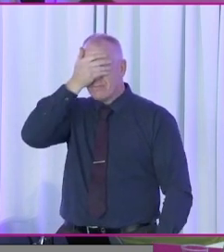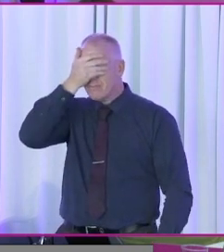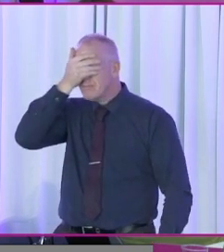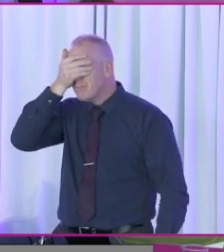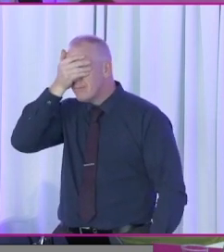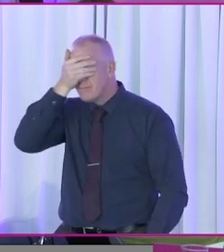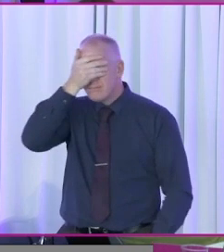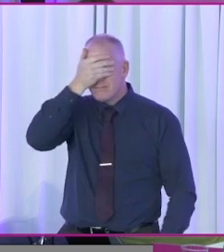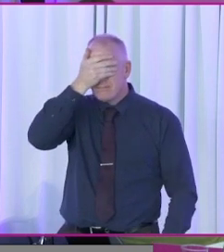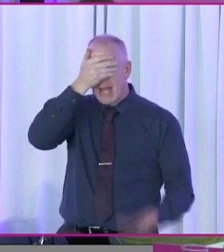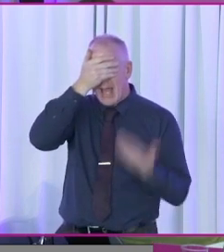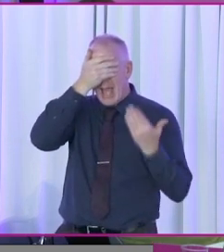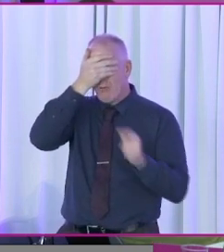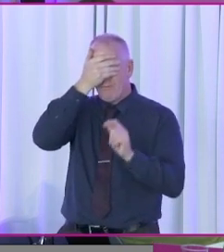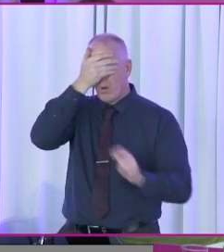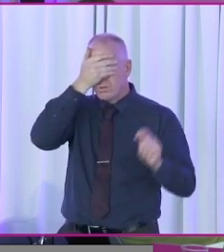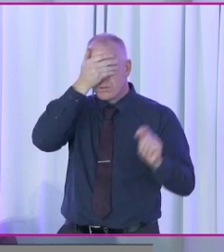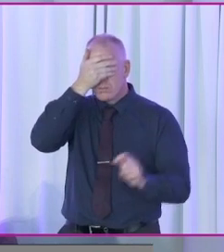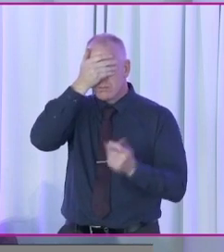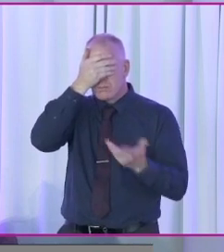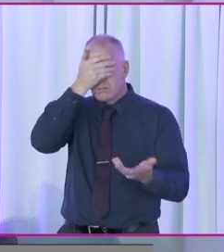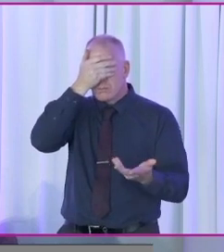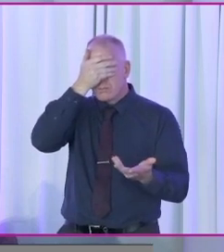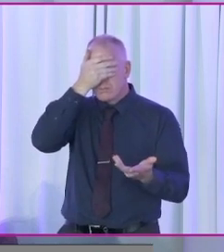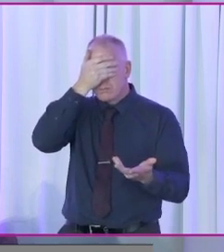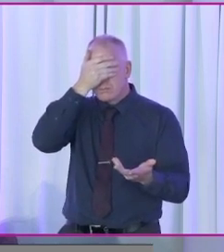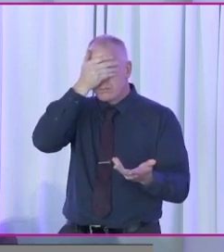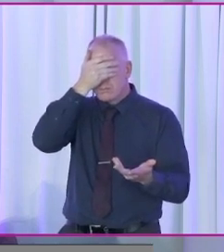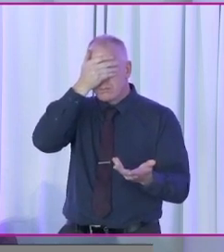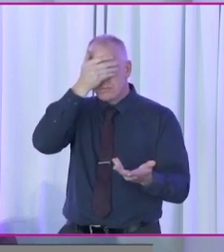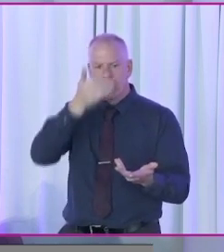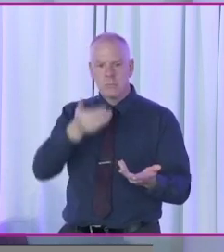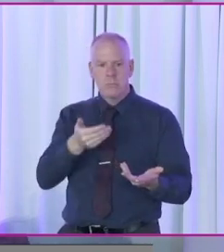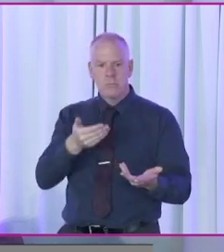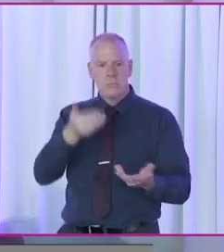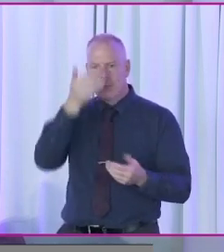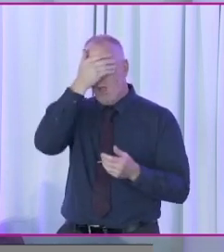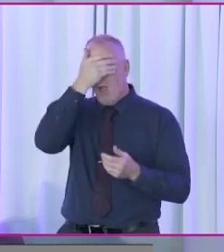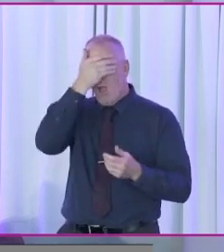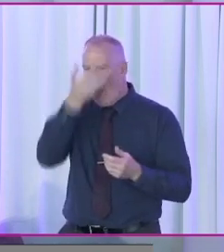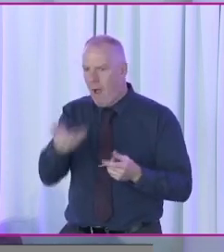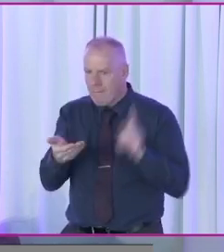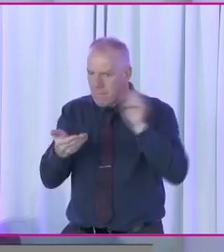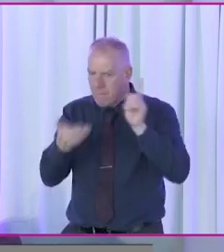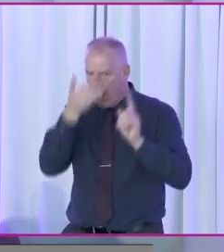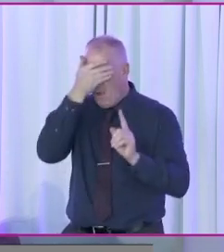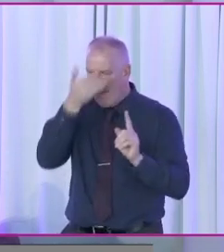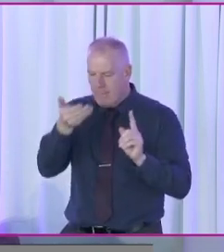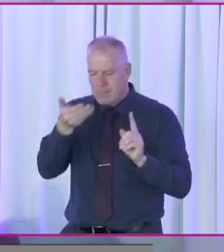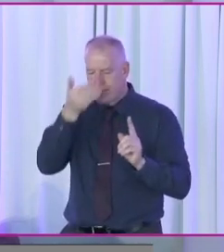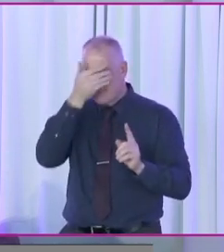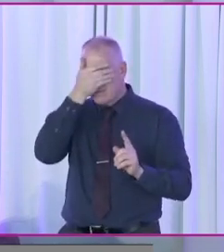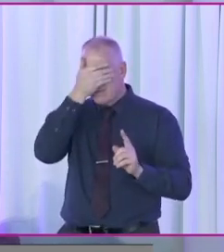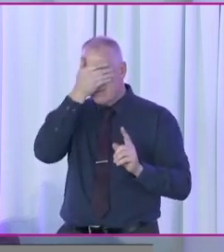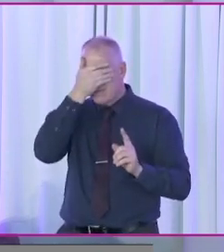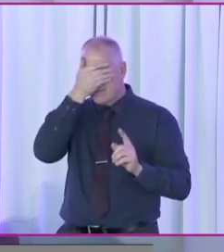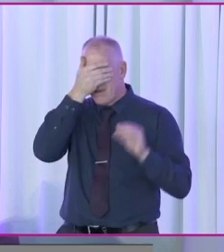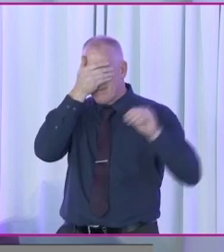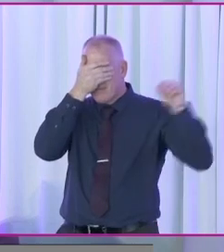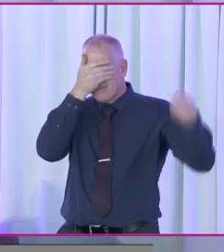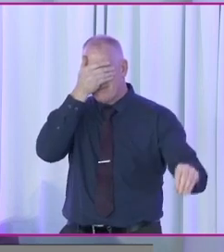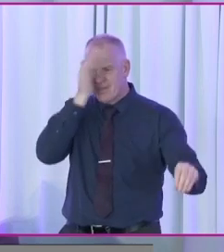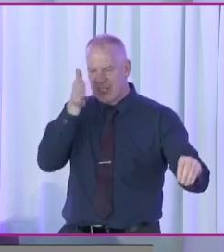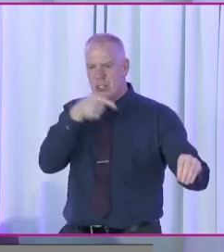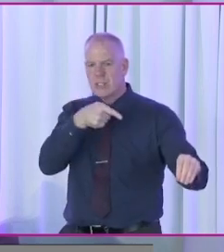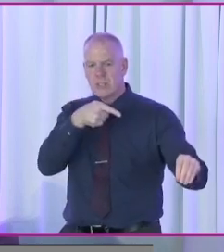And then they say, now tell me how you're going to vote. And don't take that blindfold off till I put your vote